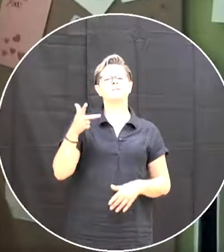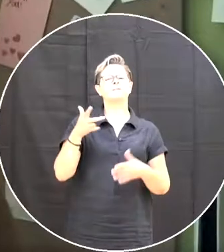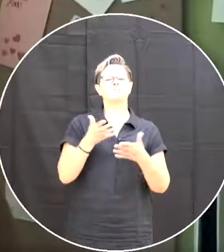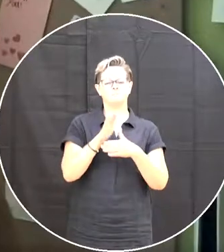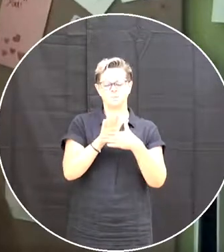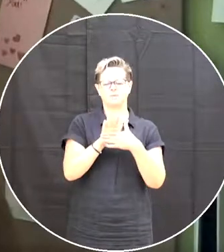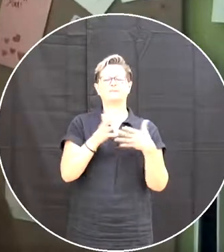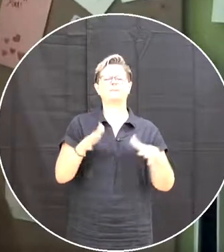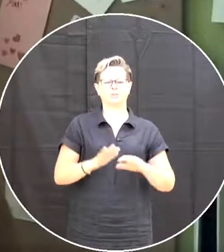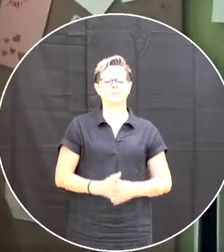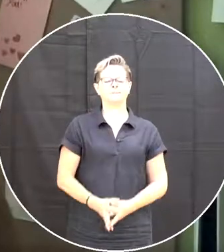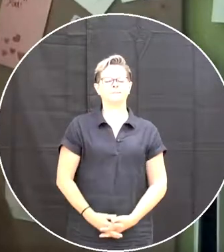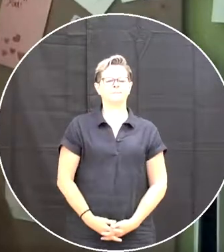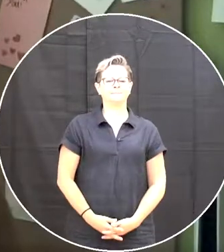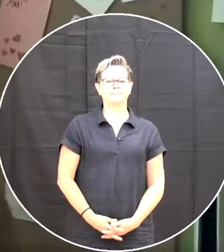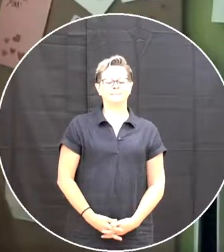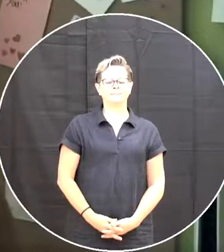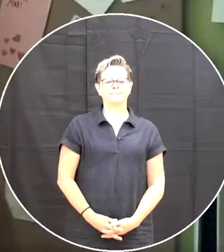Thank You